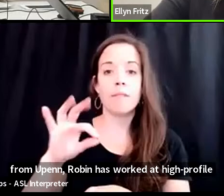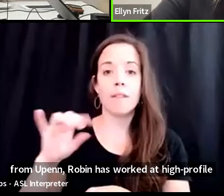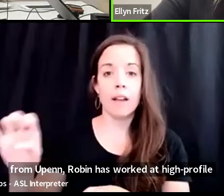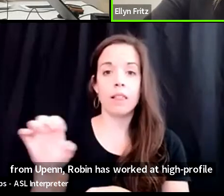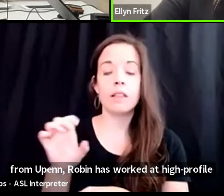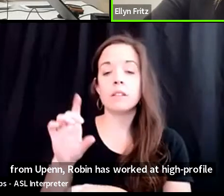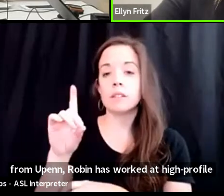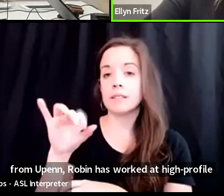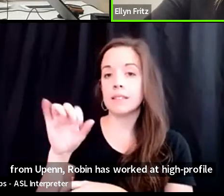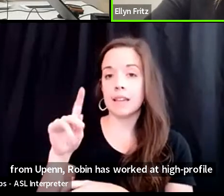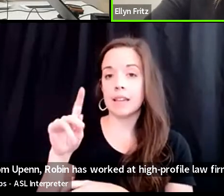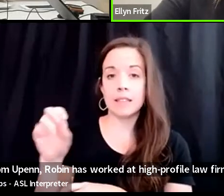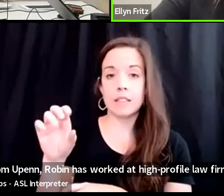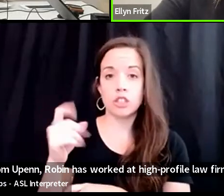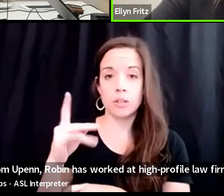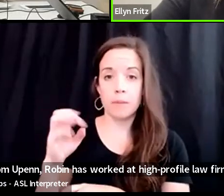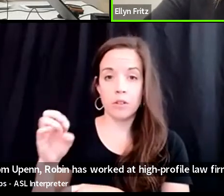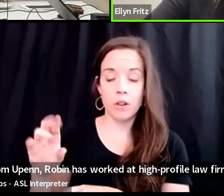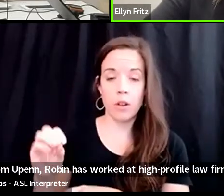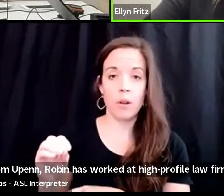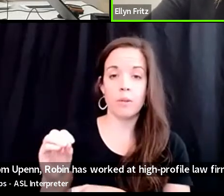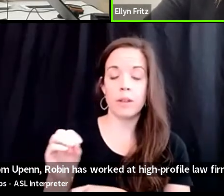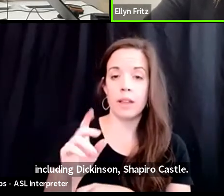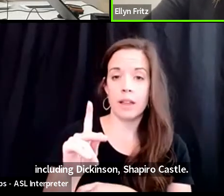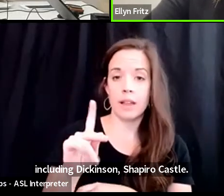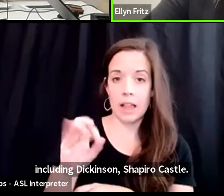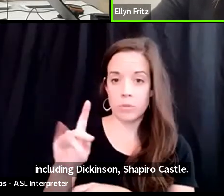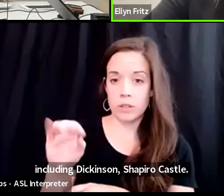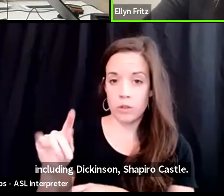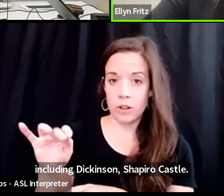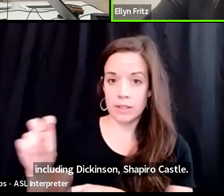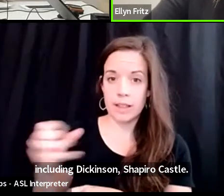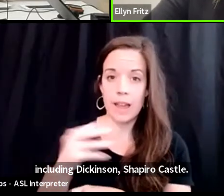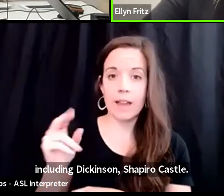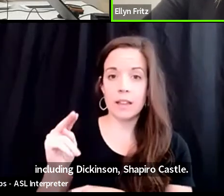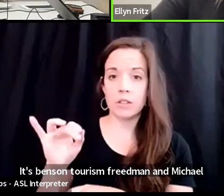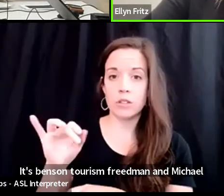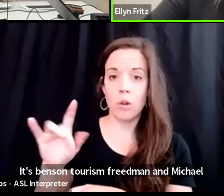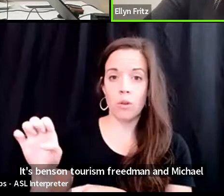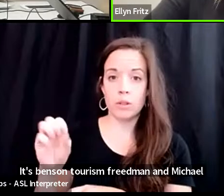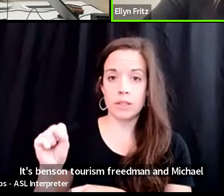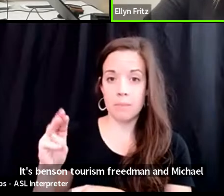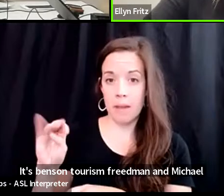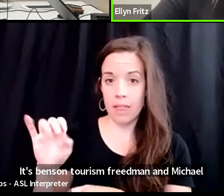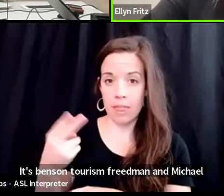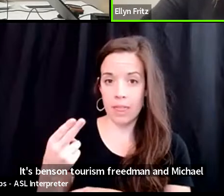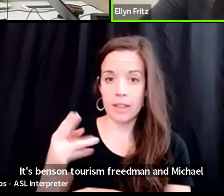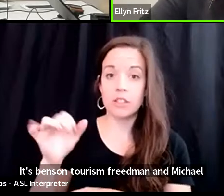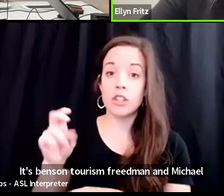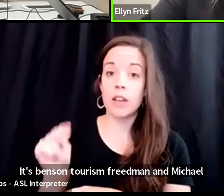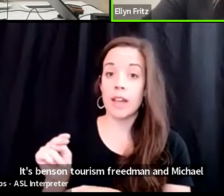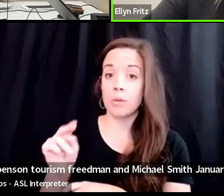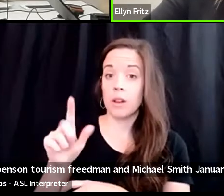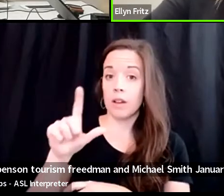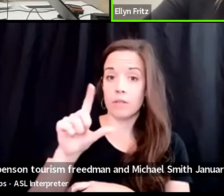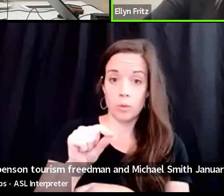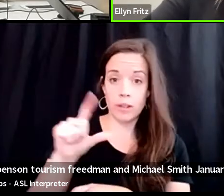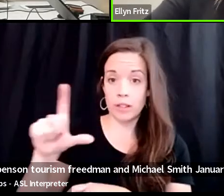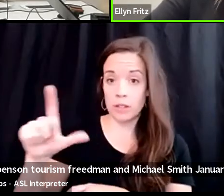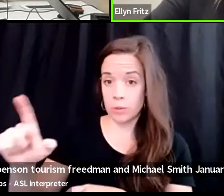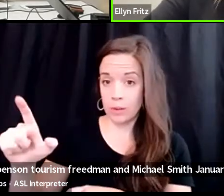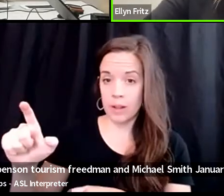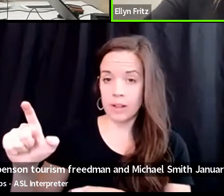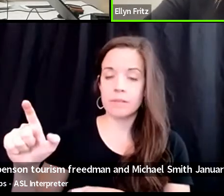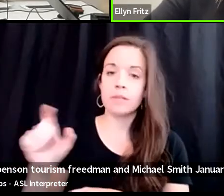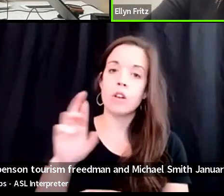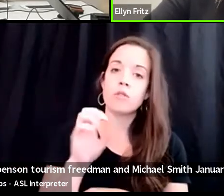Shapiro, Casowitz, Benson, Torres, and Friedman, and McCool Smith. In January of 2021, Robin and her longtime